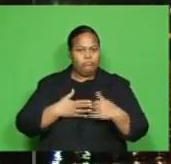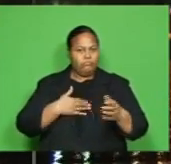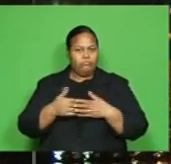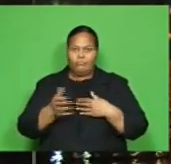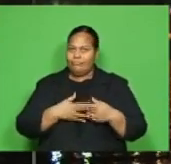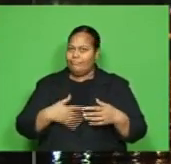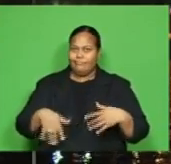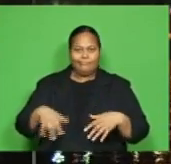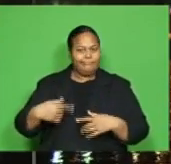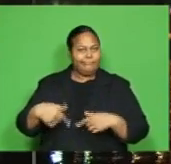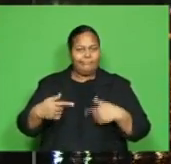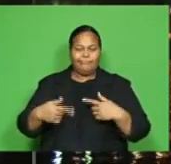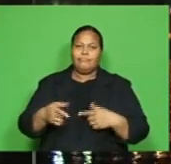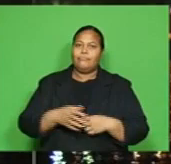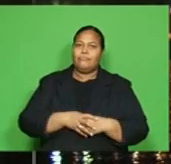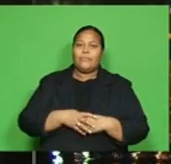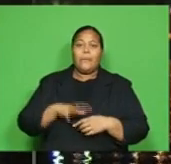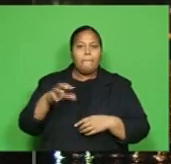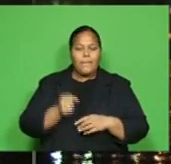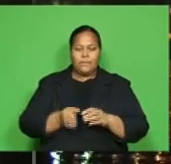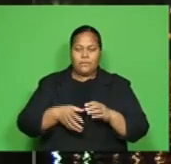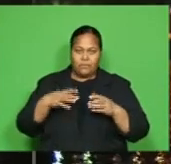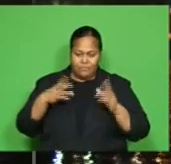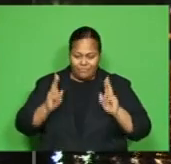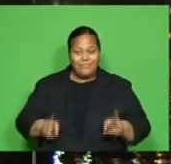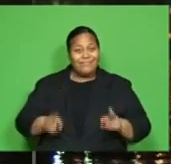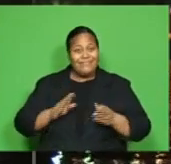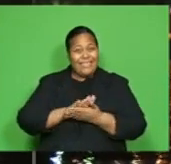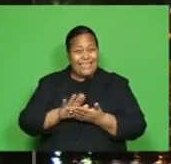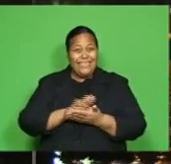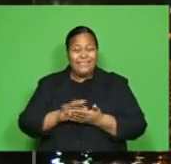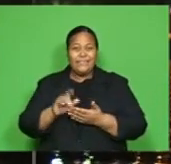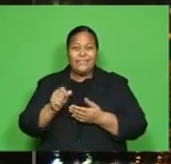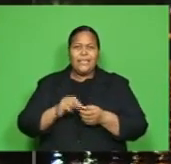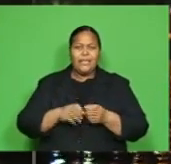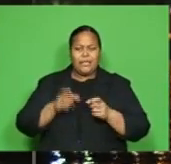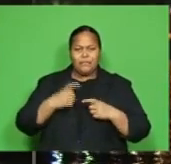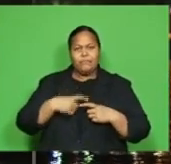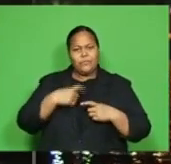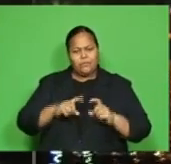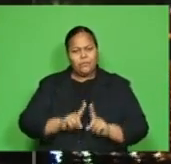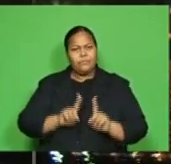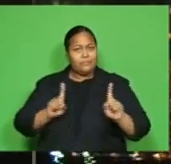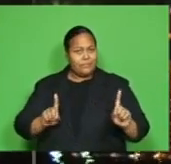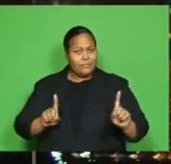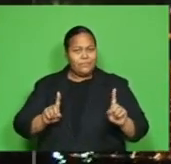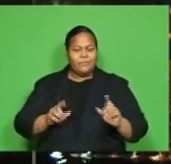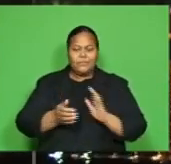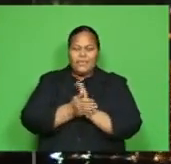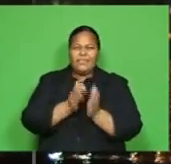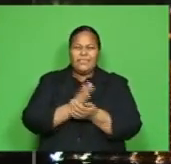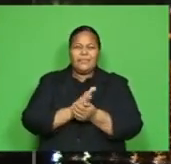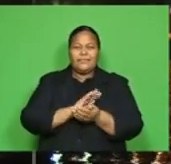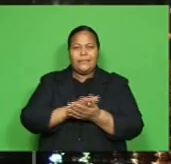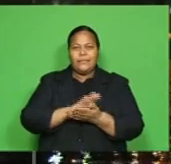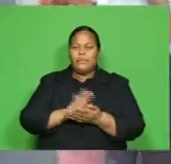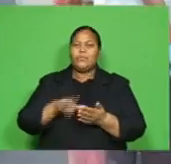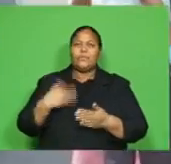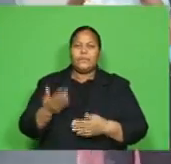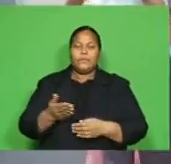continue to observe personal and hand hygiene and maintain physical distancing at all times. Pranita Prakash reports.